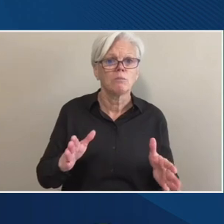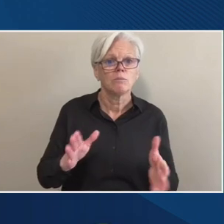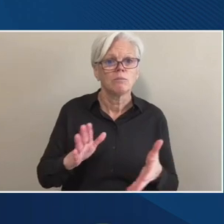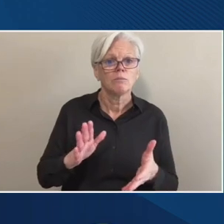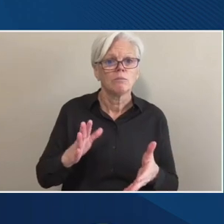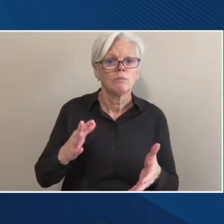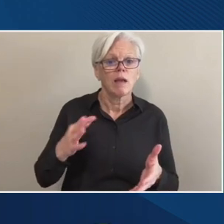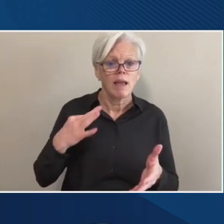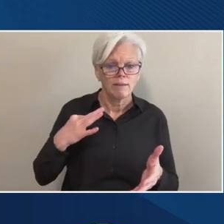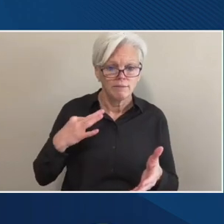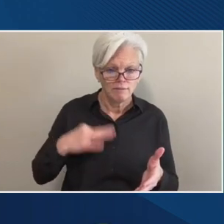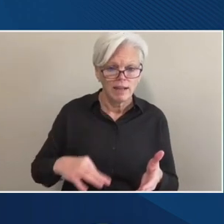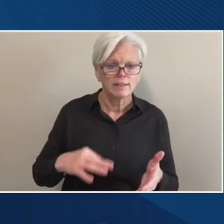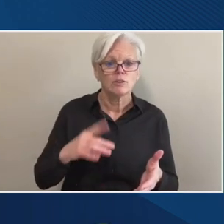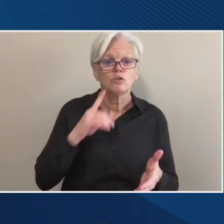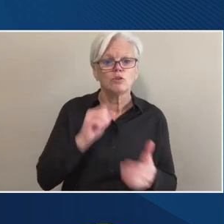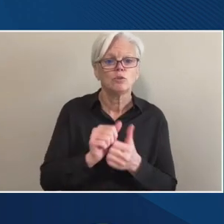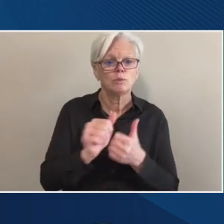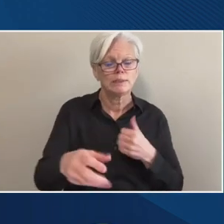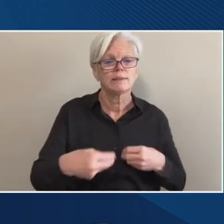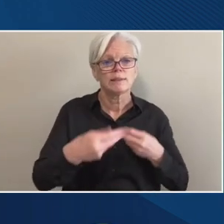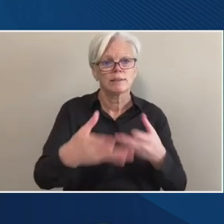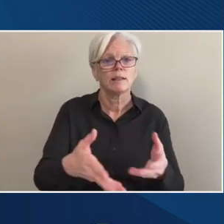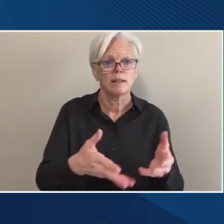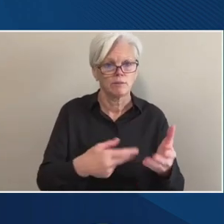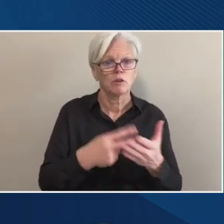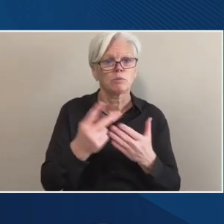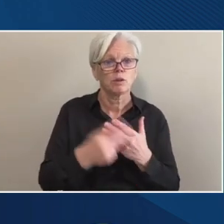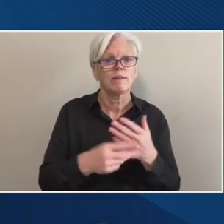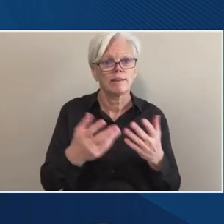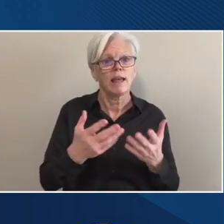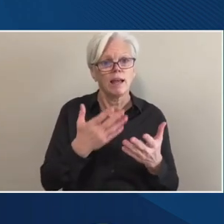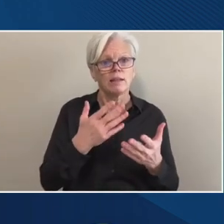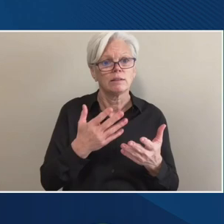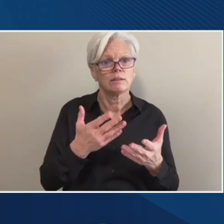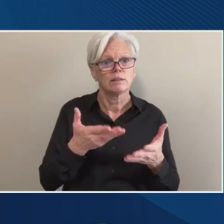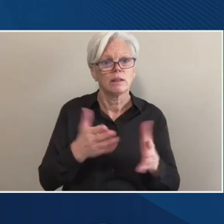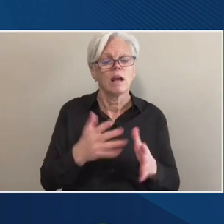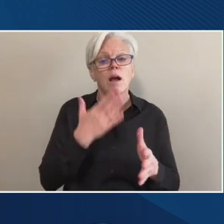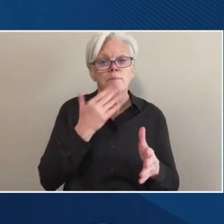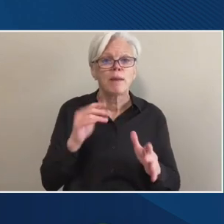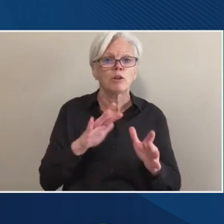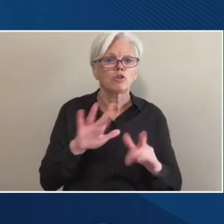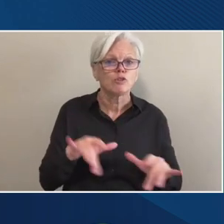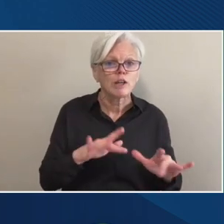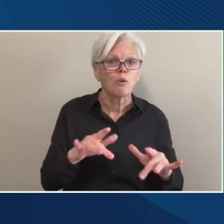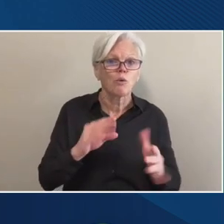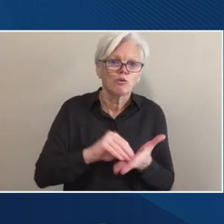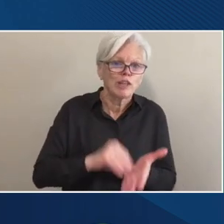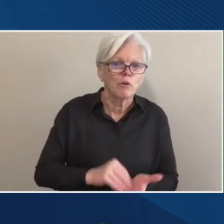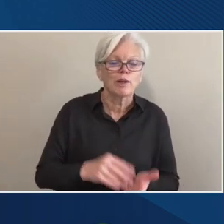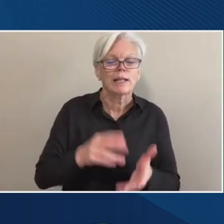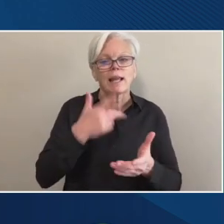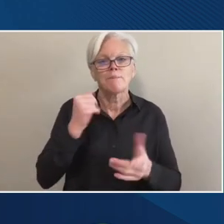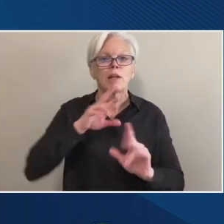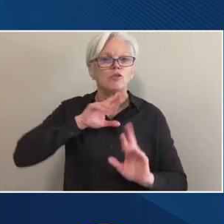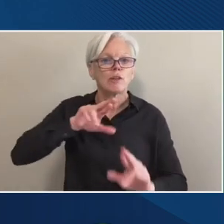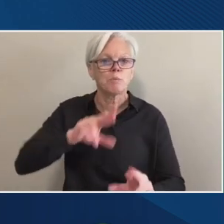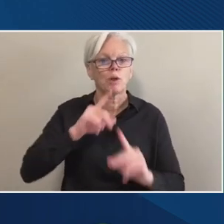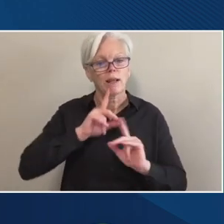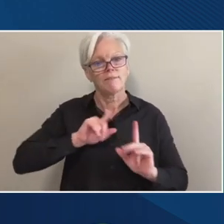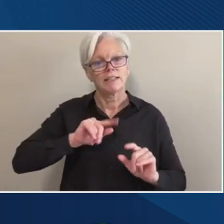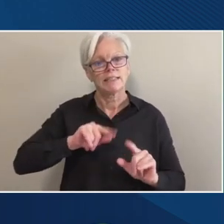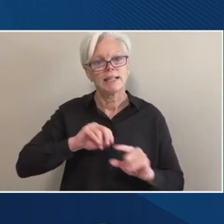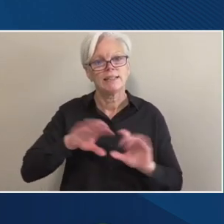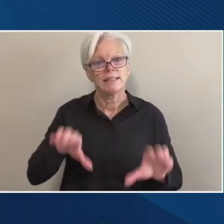programs that enable better recording and better reporting of attendance activities in